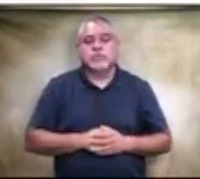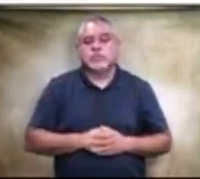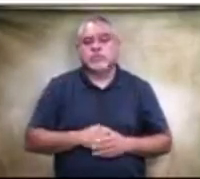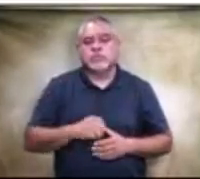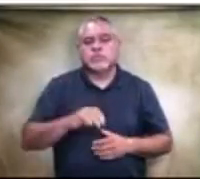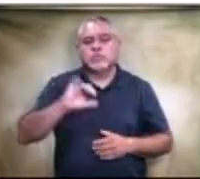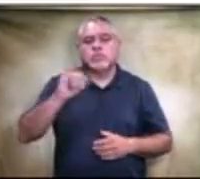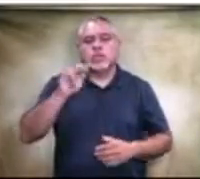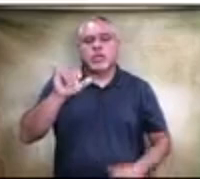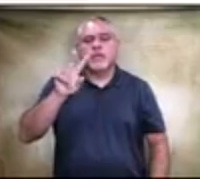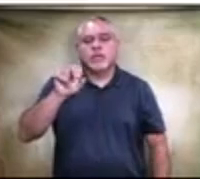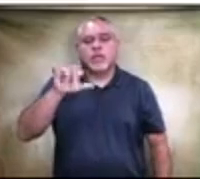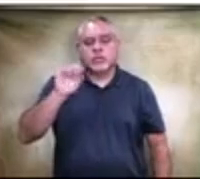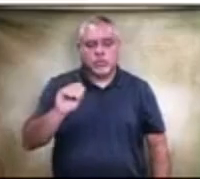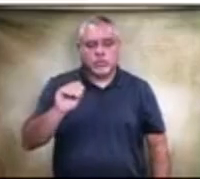Velasco?